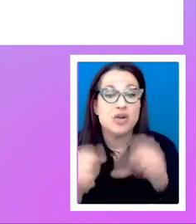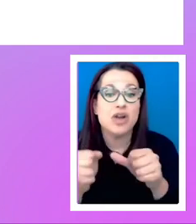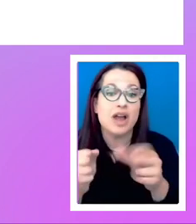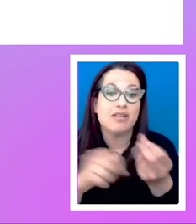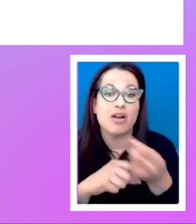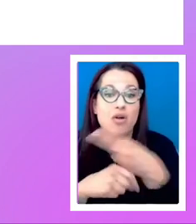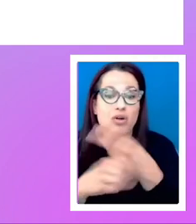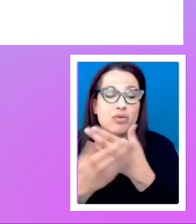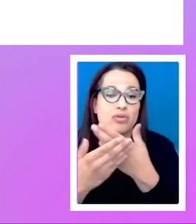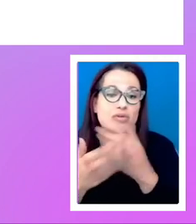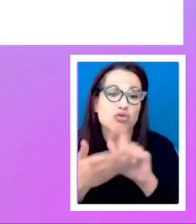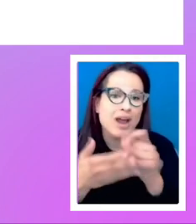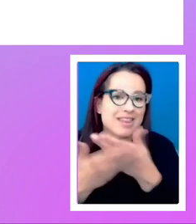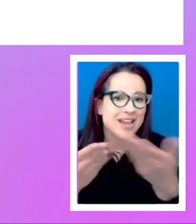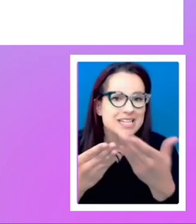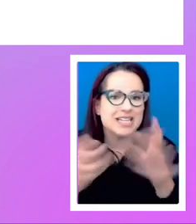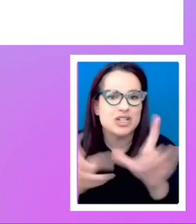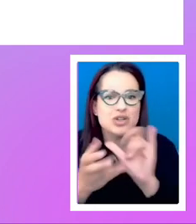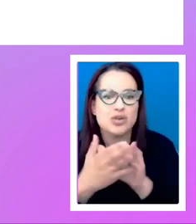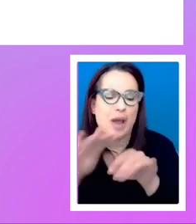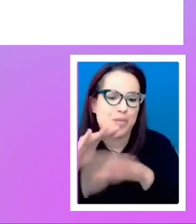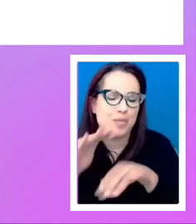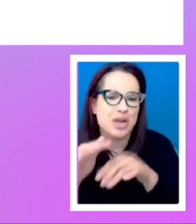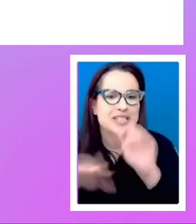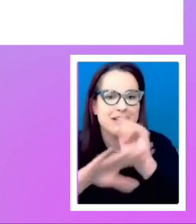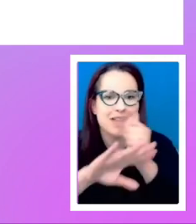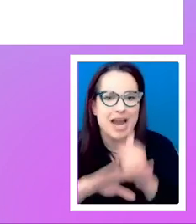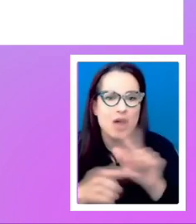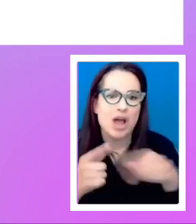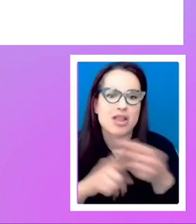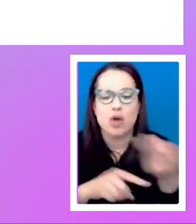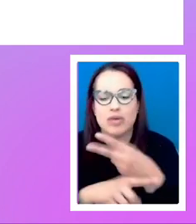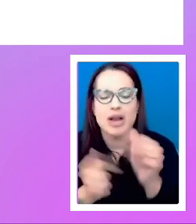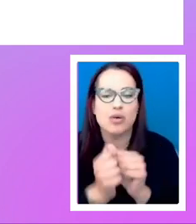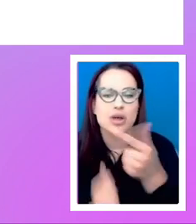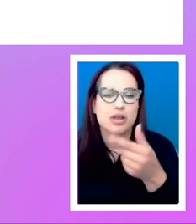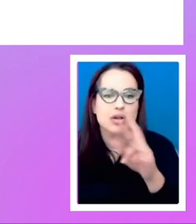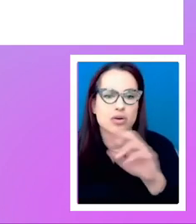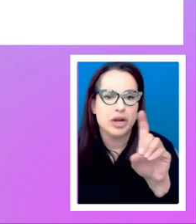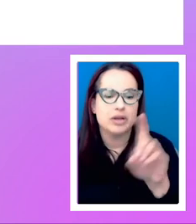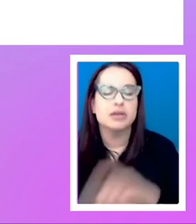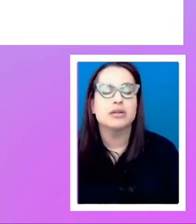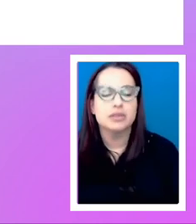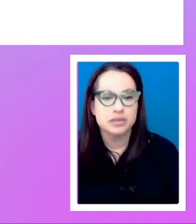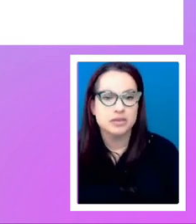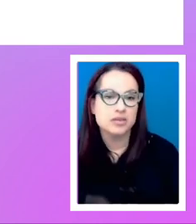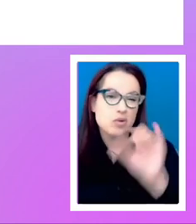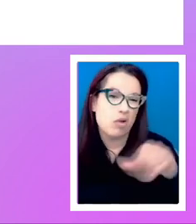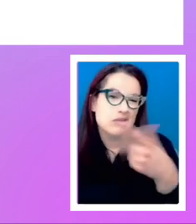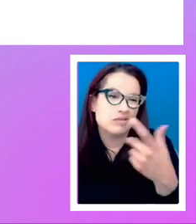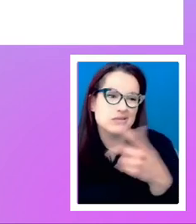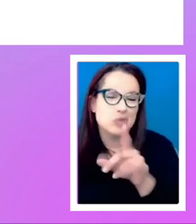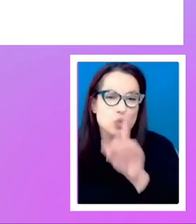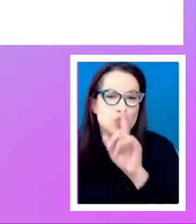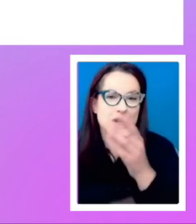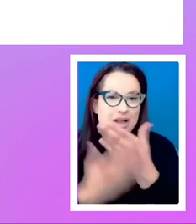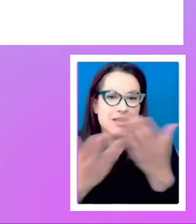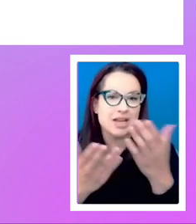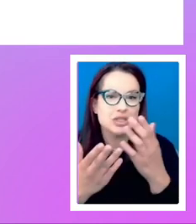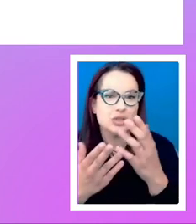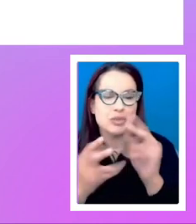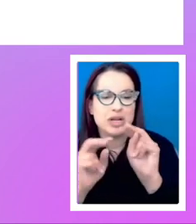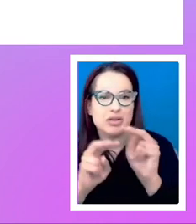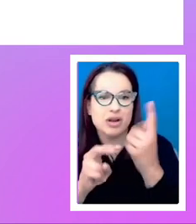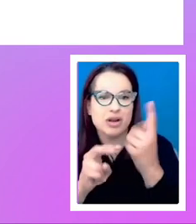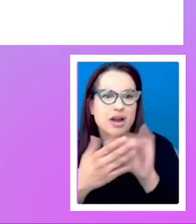for, uh, you know, a basic layout in floats and you can overwrite it with grid. Um, so that's really, I think the, the thing to be, to be looking at